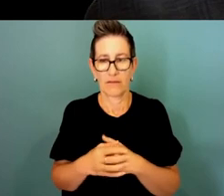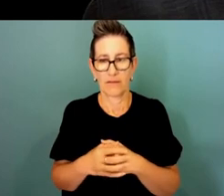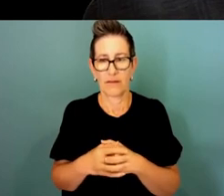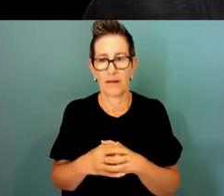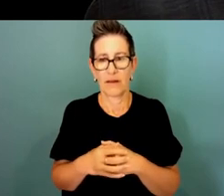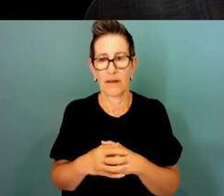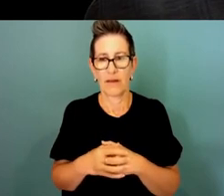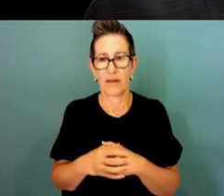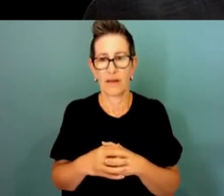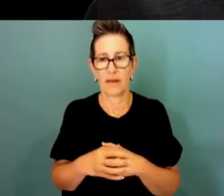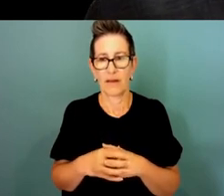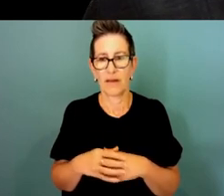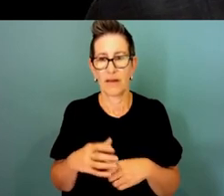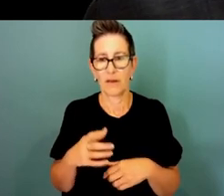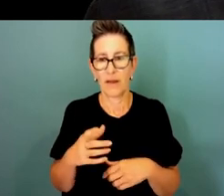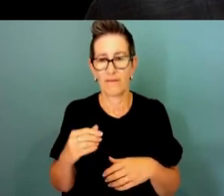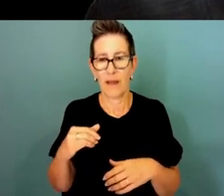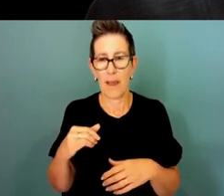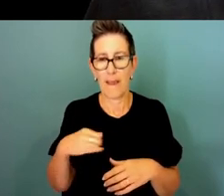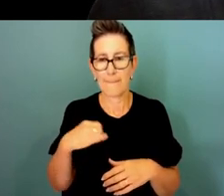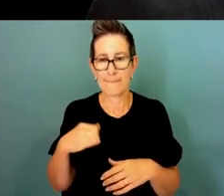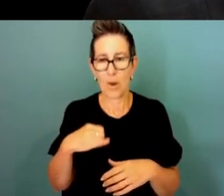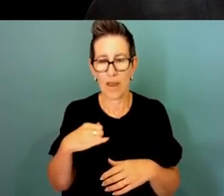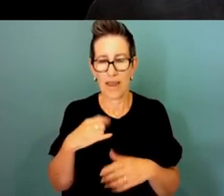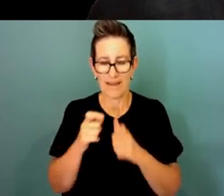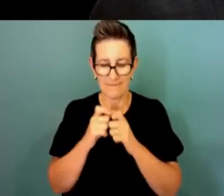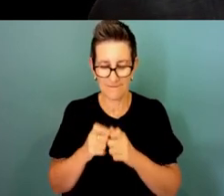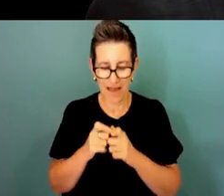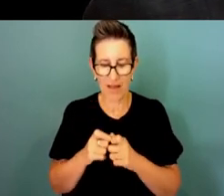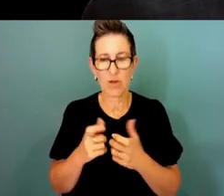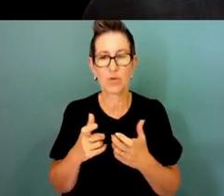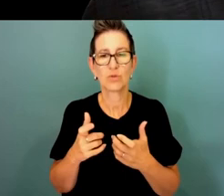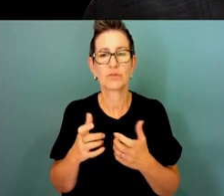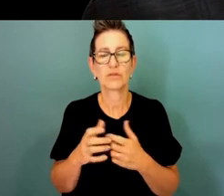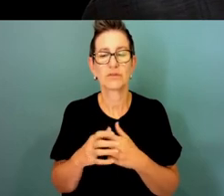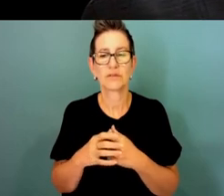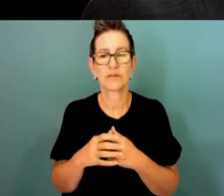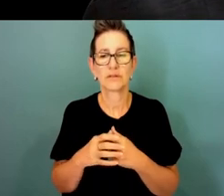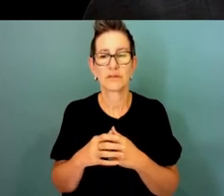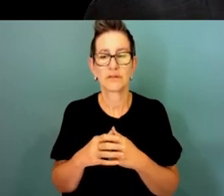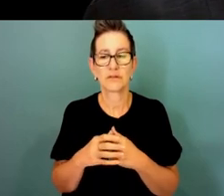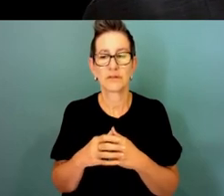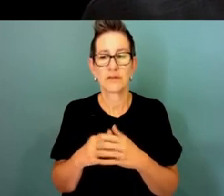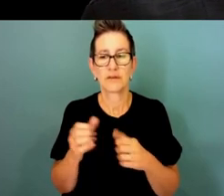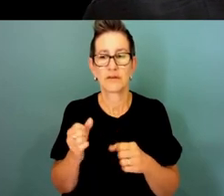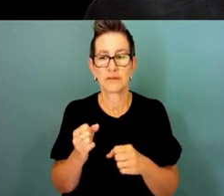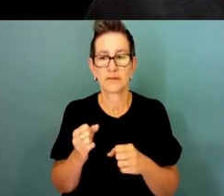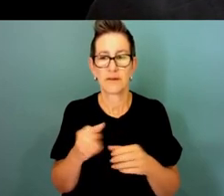to be competitive in the marketplace and what people want and they do want flexibility and flexibility makes a lot of sense